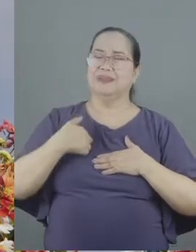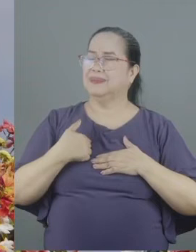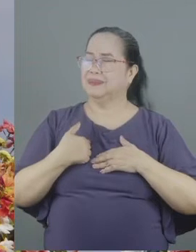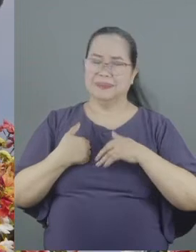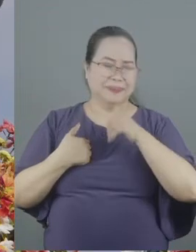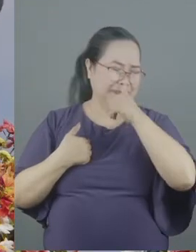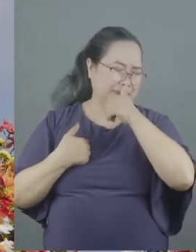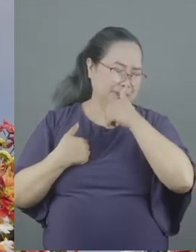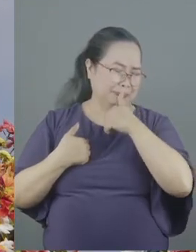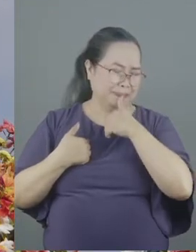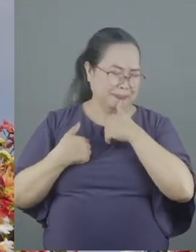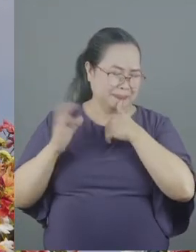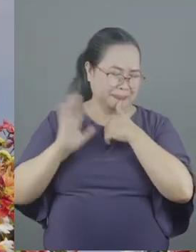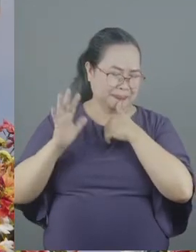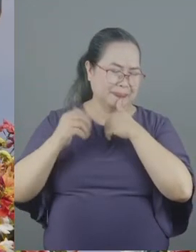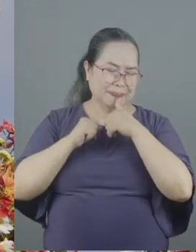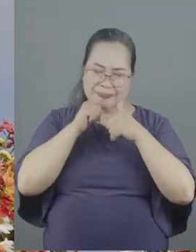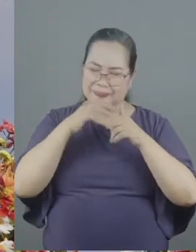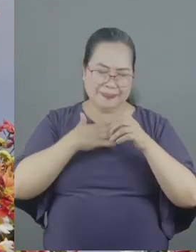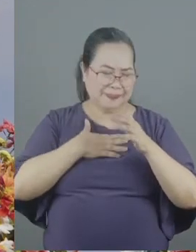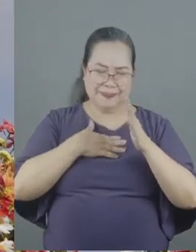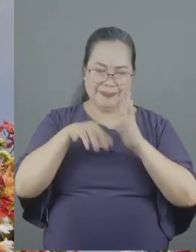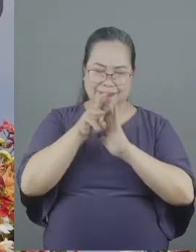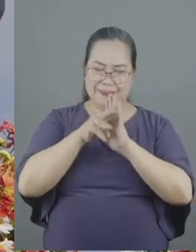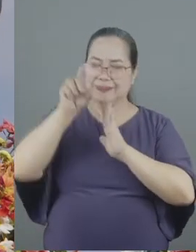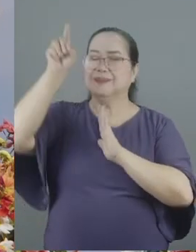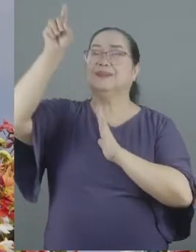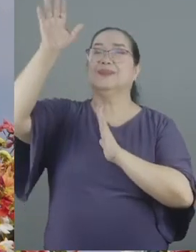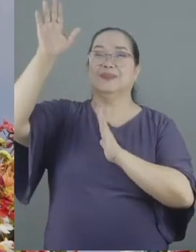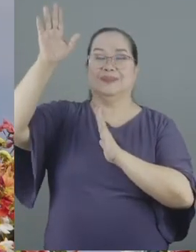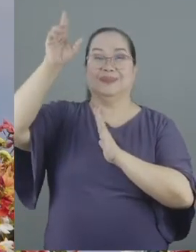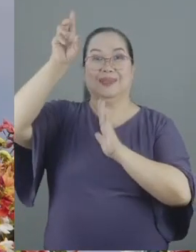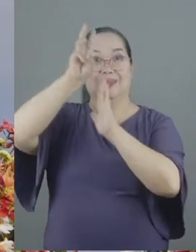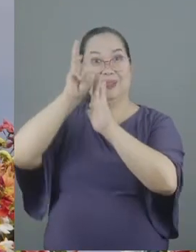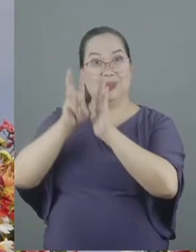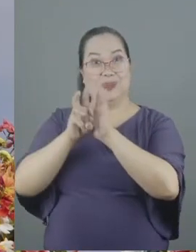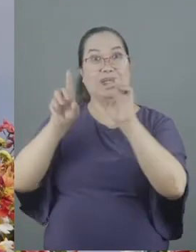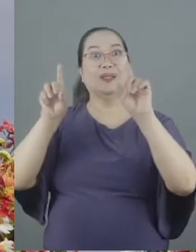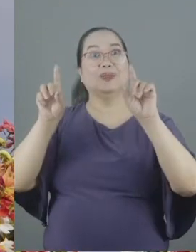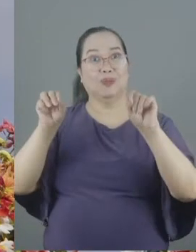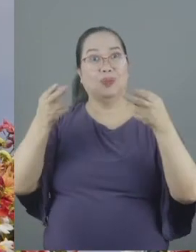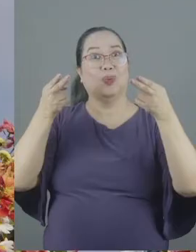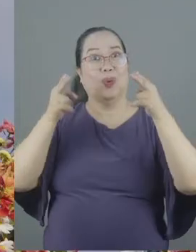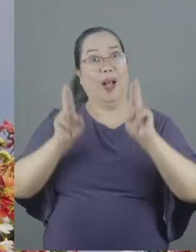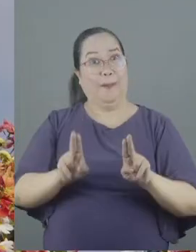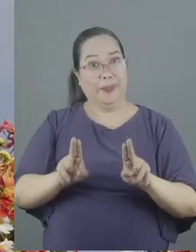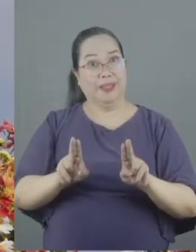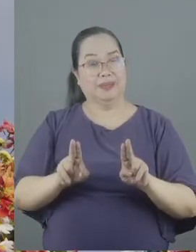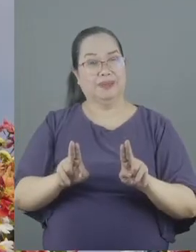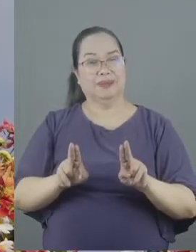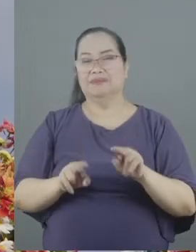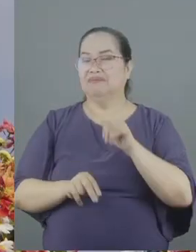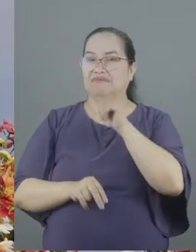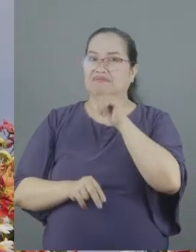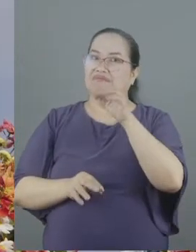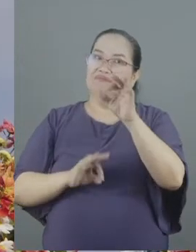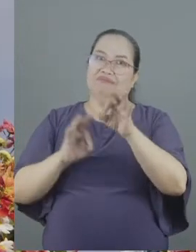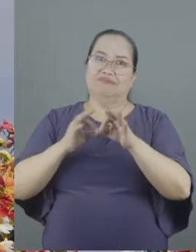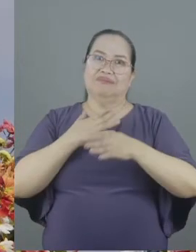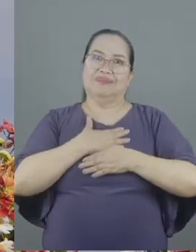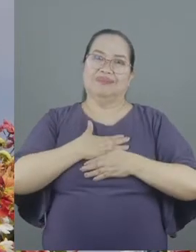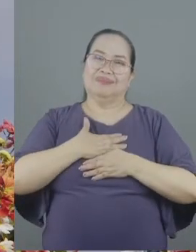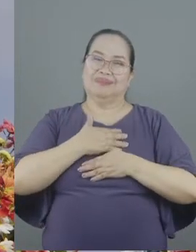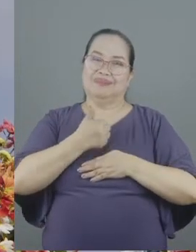nevertheless not my will but your will be done he did not just not please himself